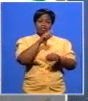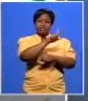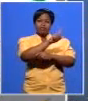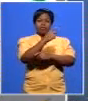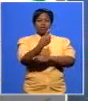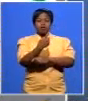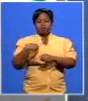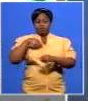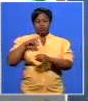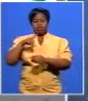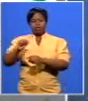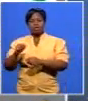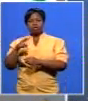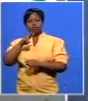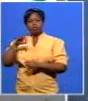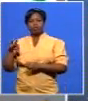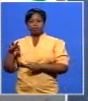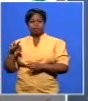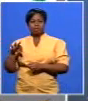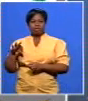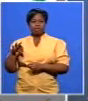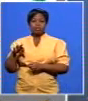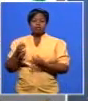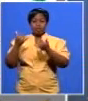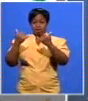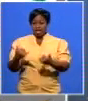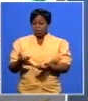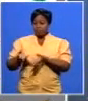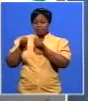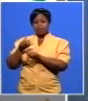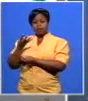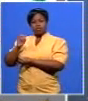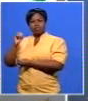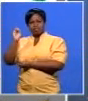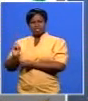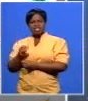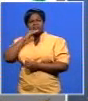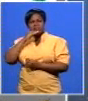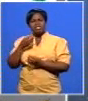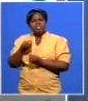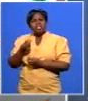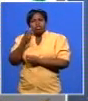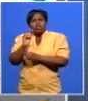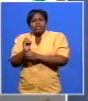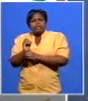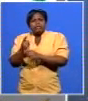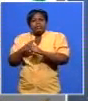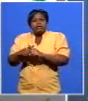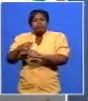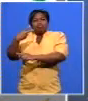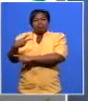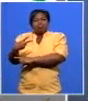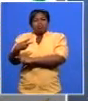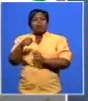23 percent in the last election now we got 40 percent that's an almost 20 percent increase and you dropped by